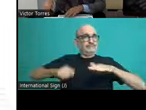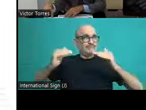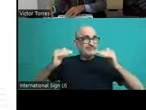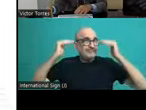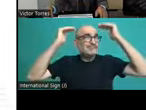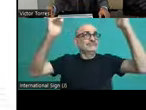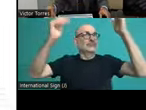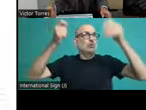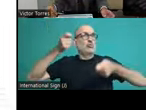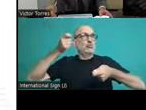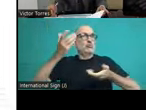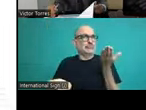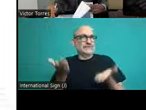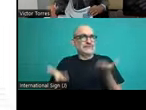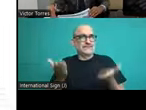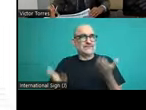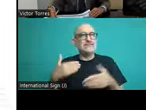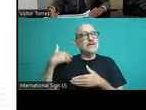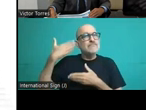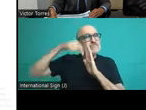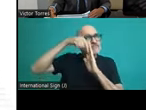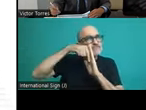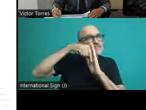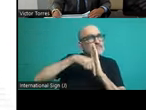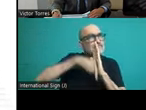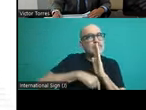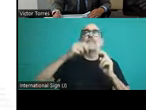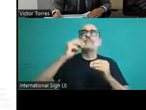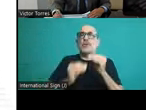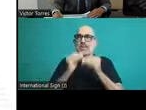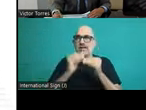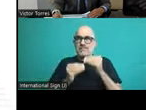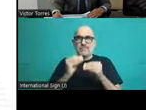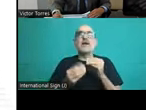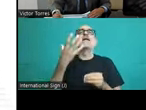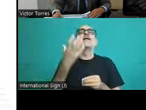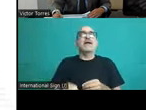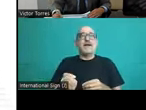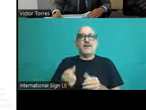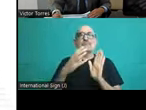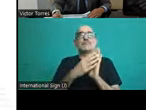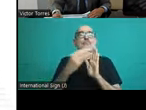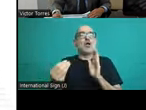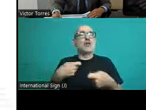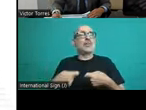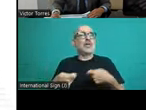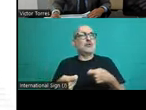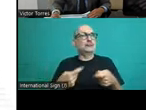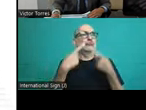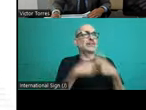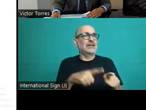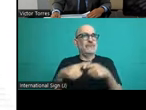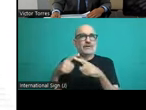crimes for GES, general insurance. And there is